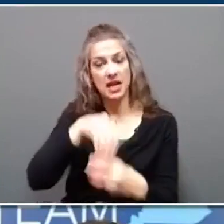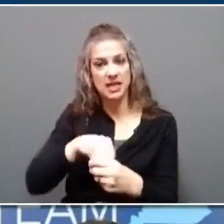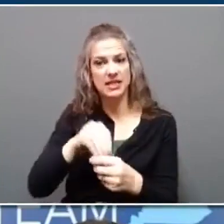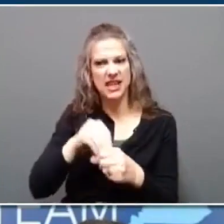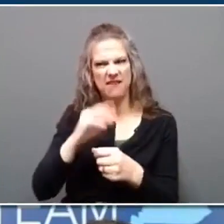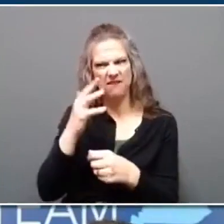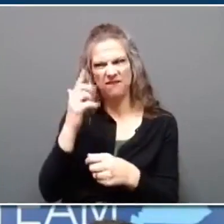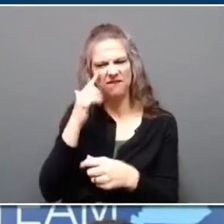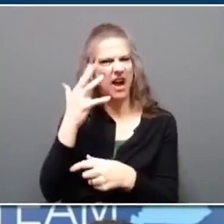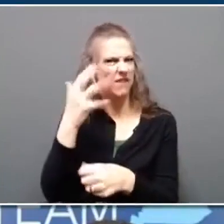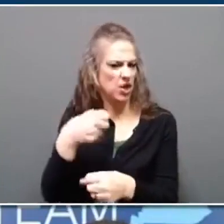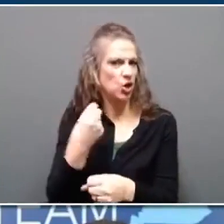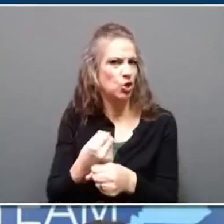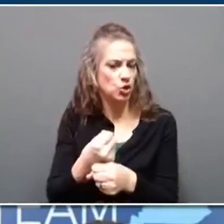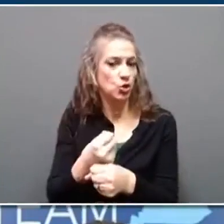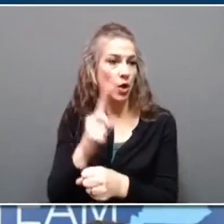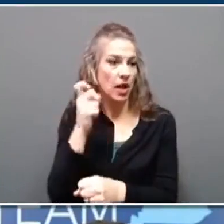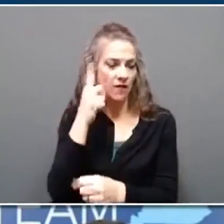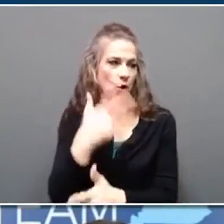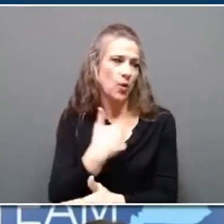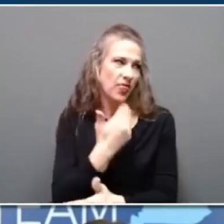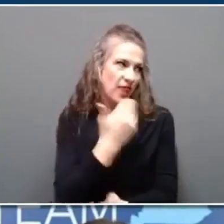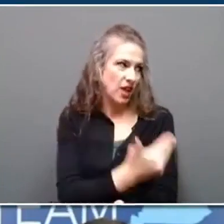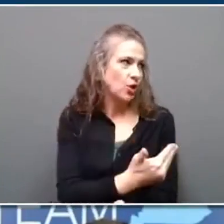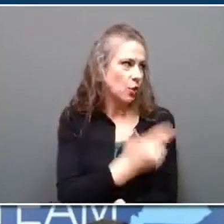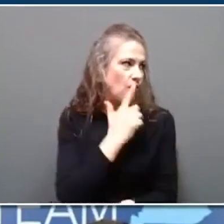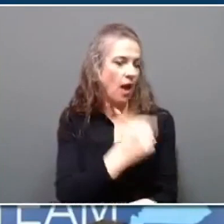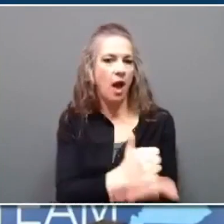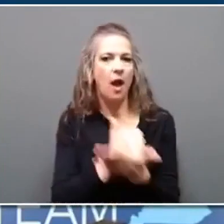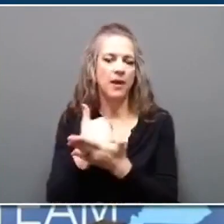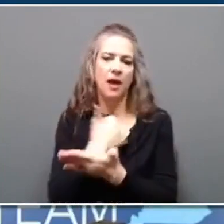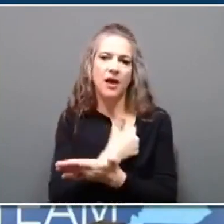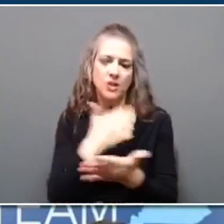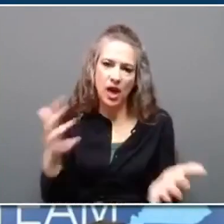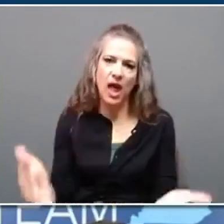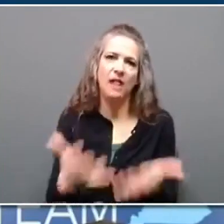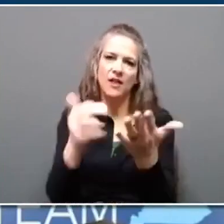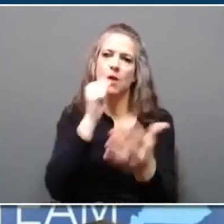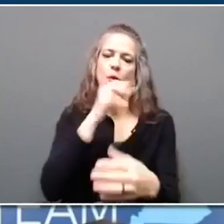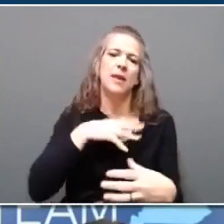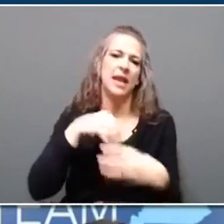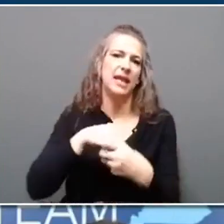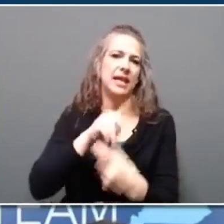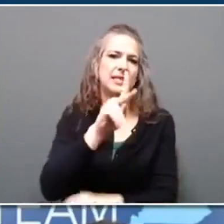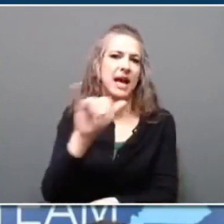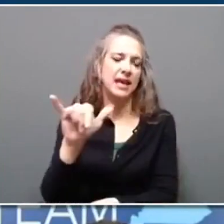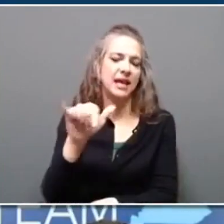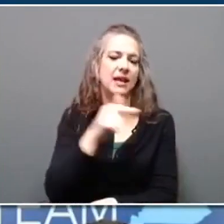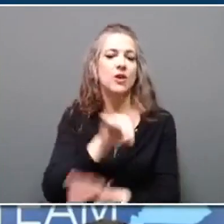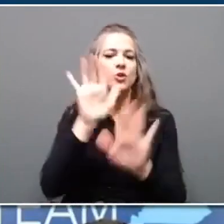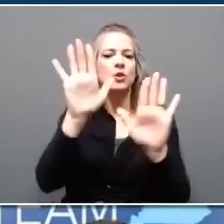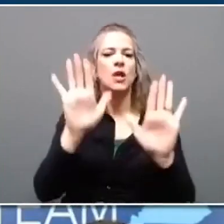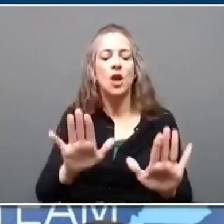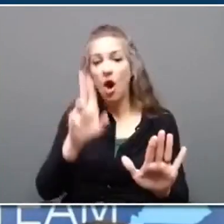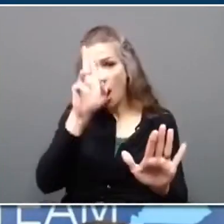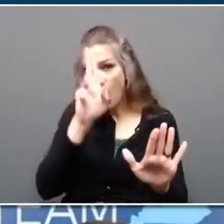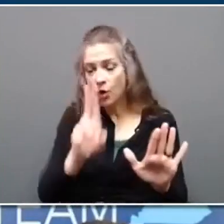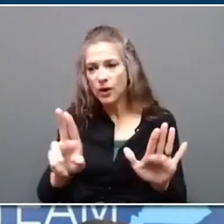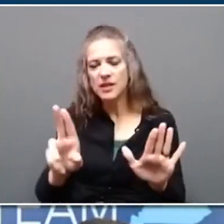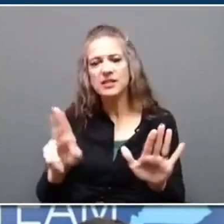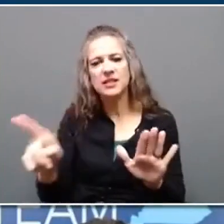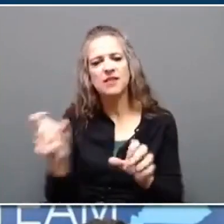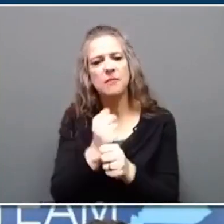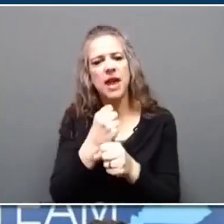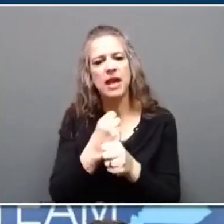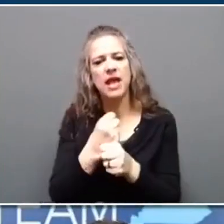years. And so, Governor, I to thank you for helping us to elevate women in Kentucky. These incredible honorees have created a legacy that